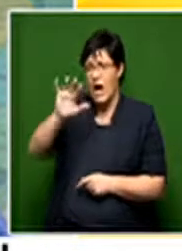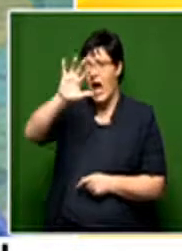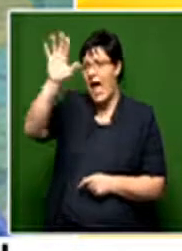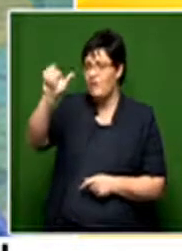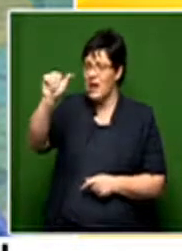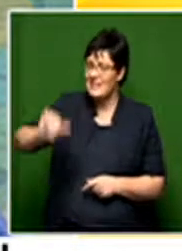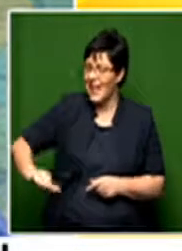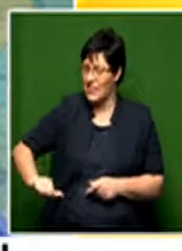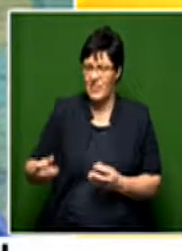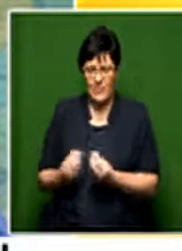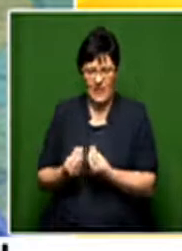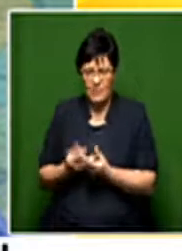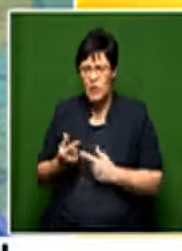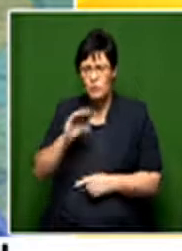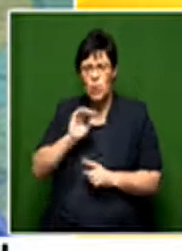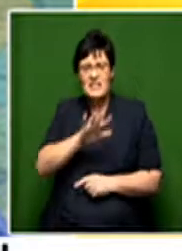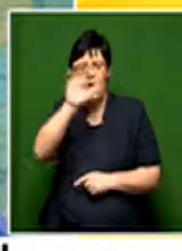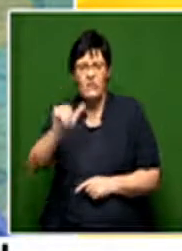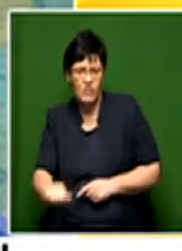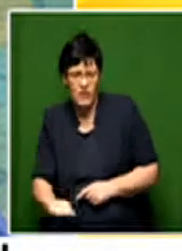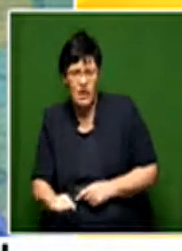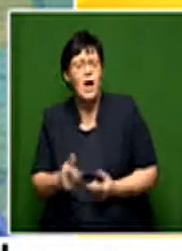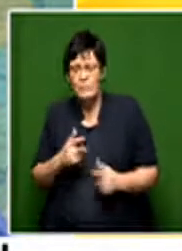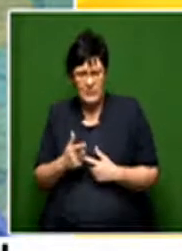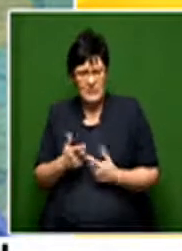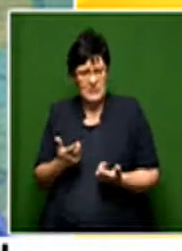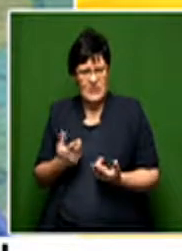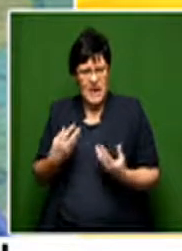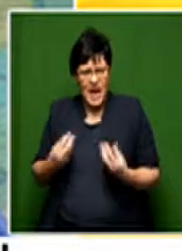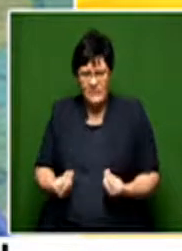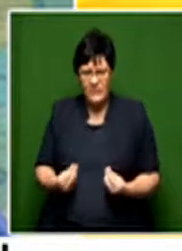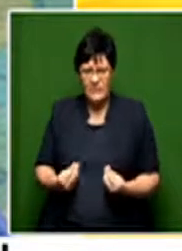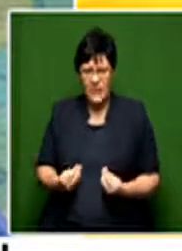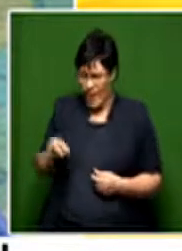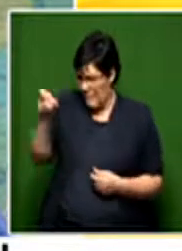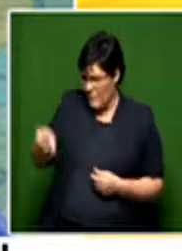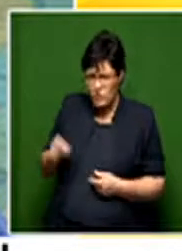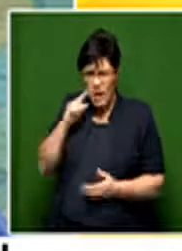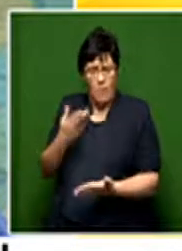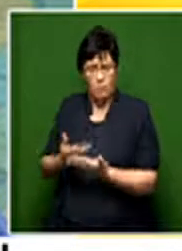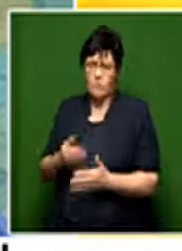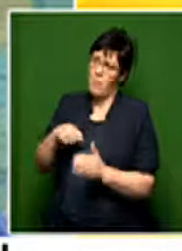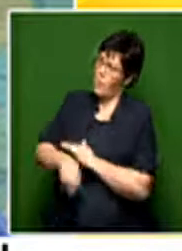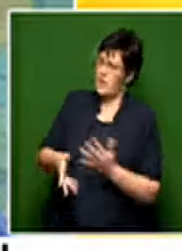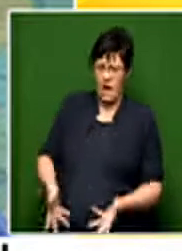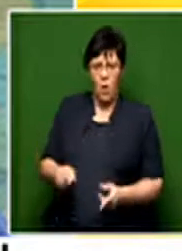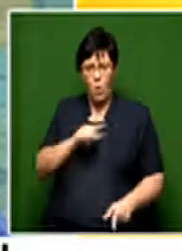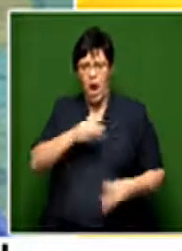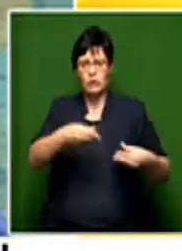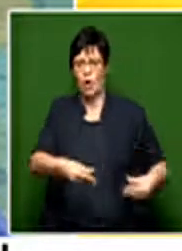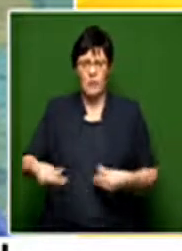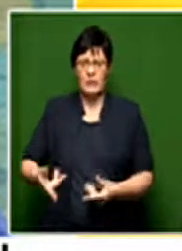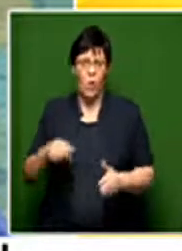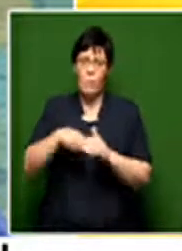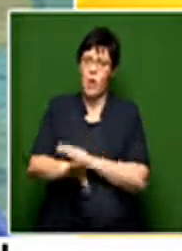let's, let's talk to South Africa and how we are handling this. We have a South African who cannot prove they are South African because they don't have any